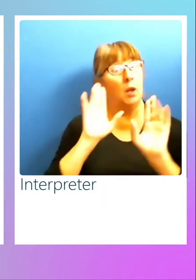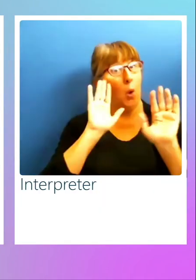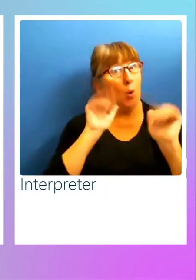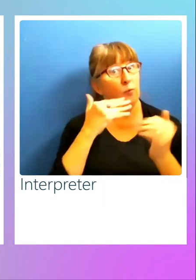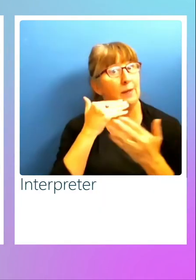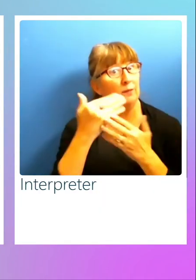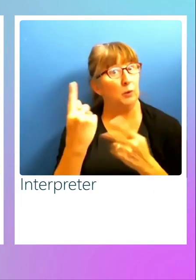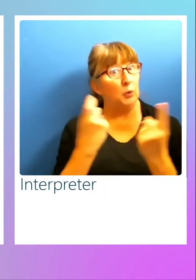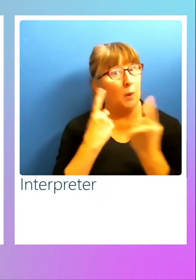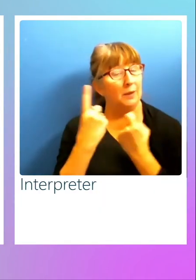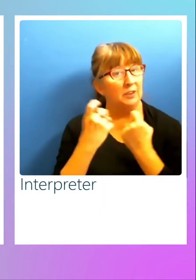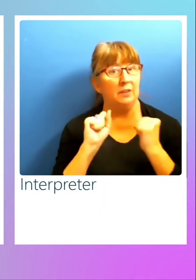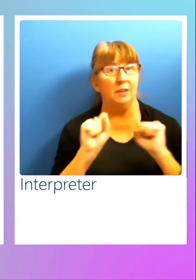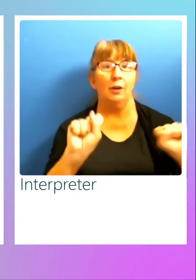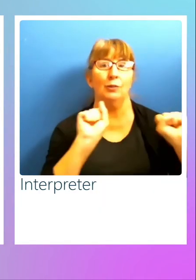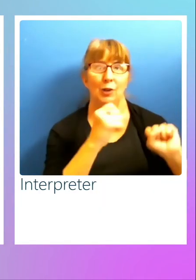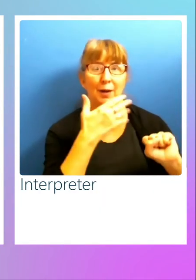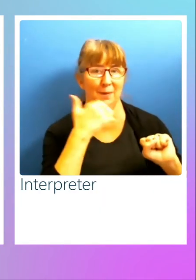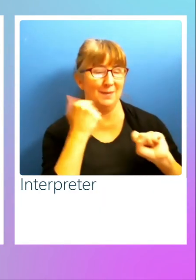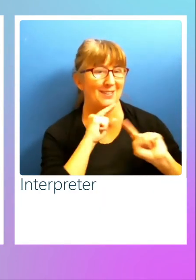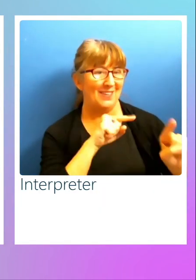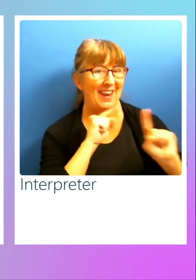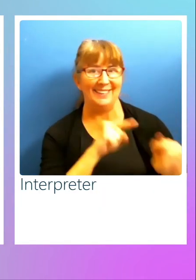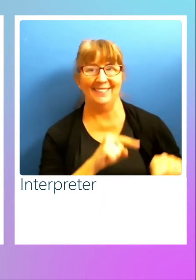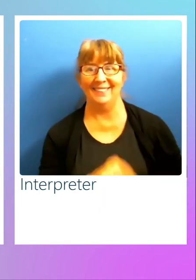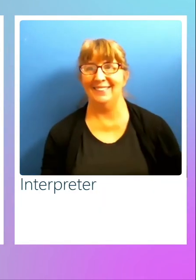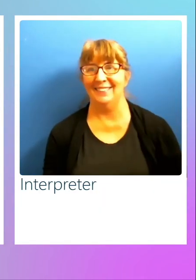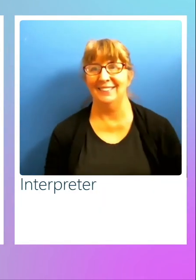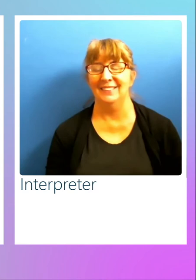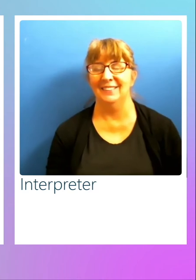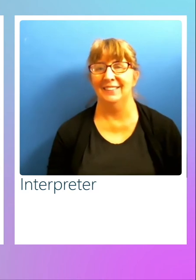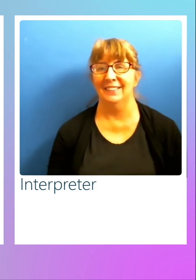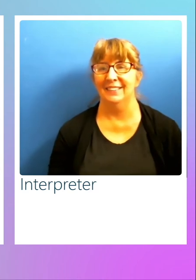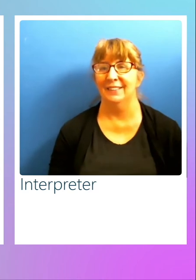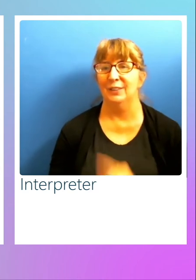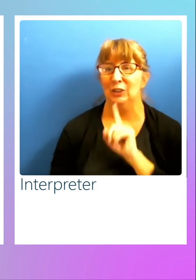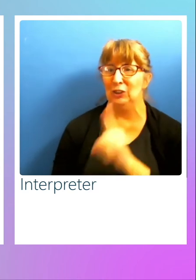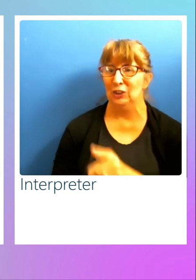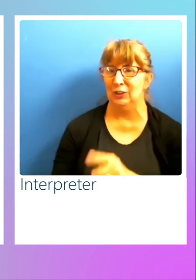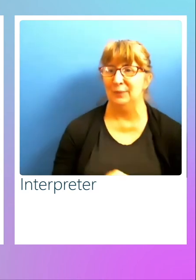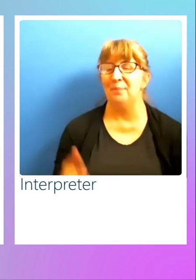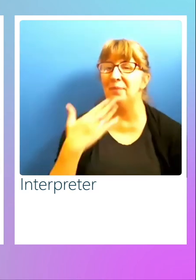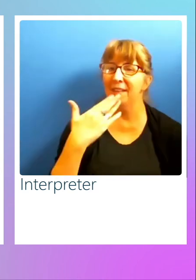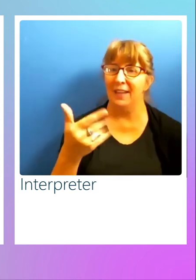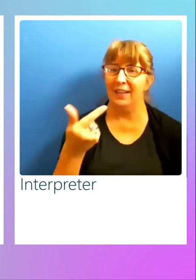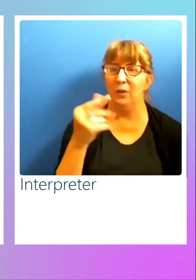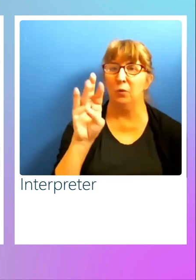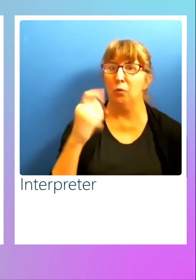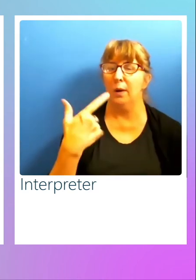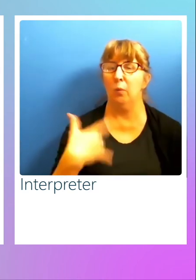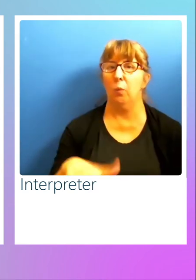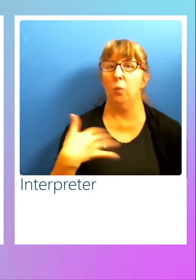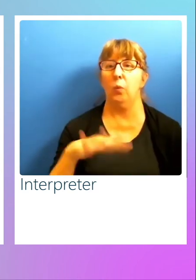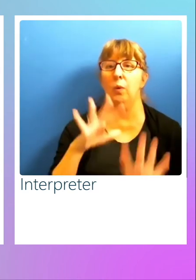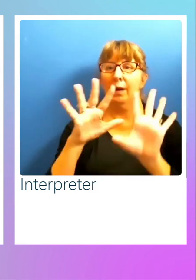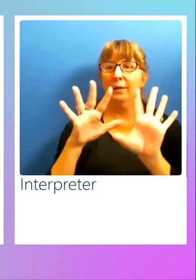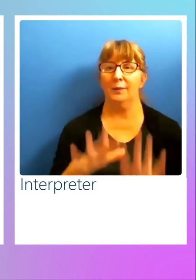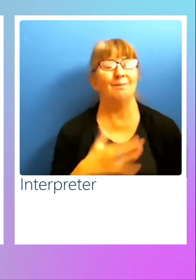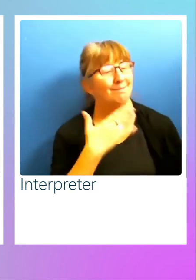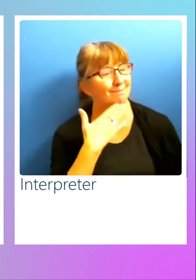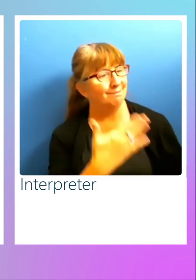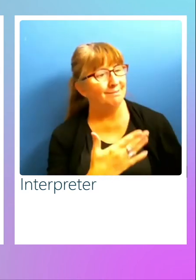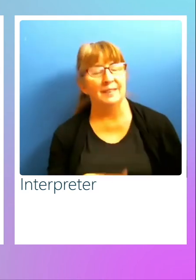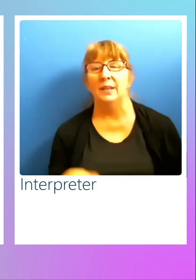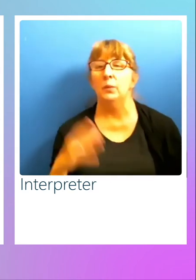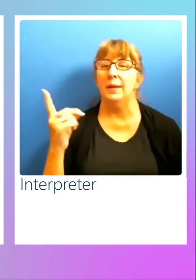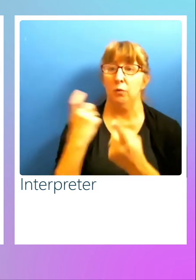questions. And I will try to answer what you put forth. Sure. Thank you, Greg. That was awesome. We have a few questions here from the